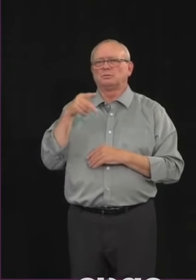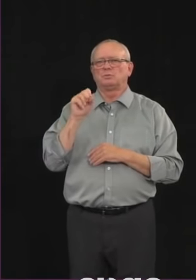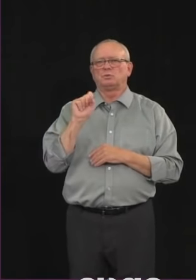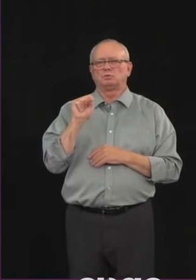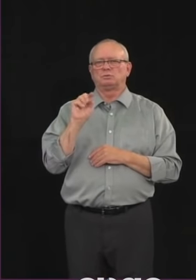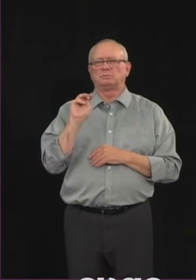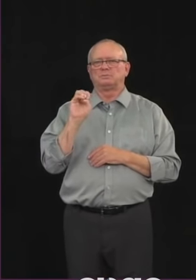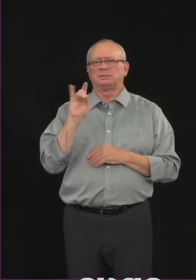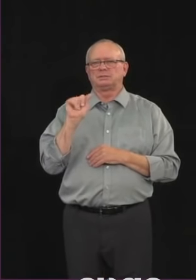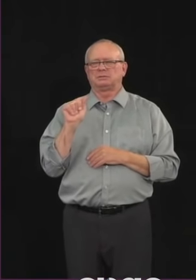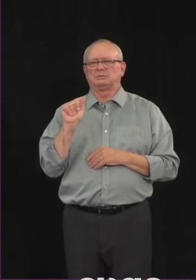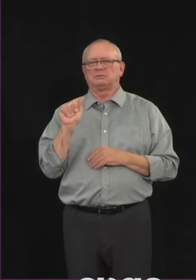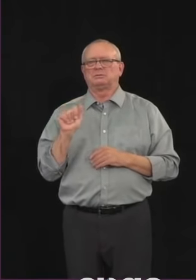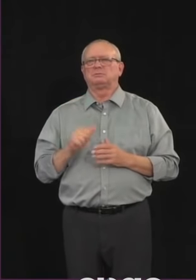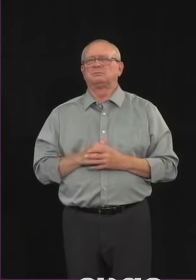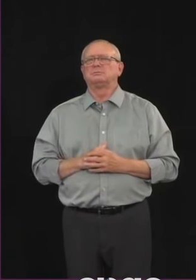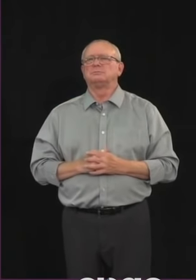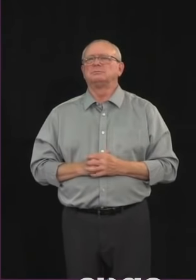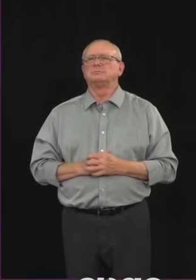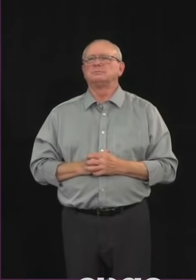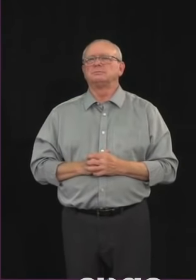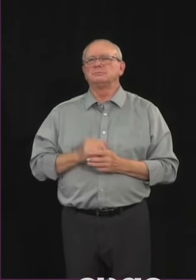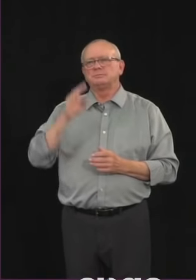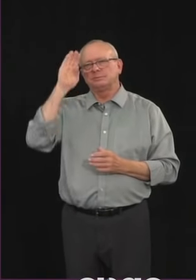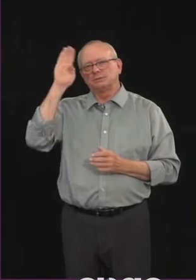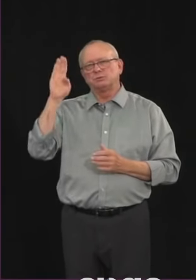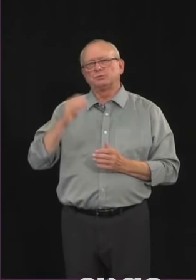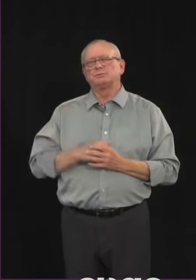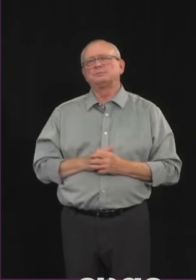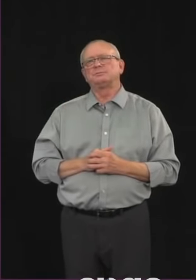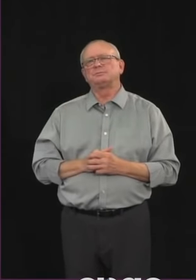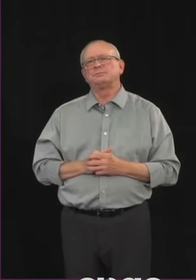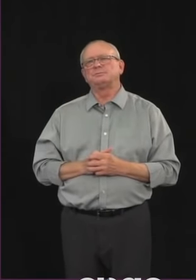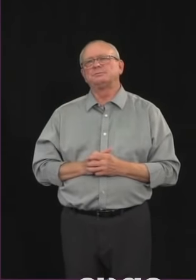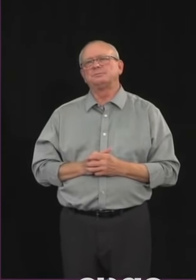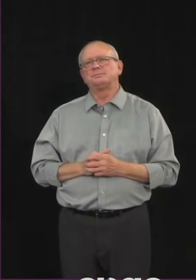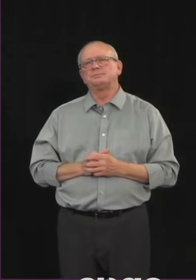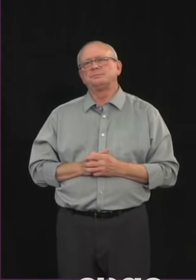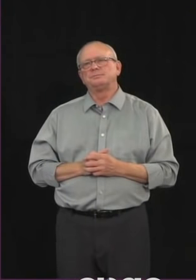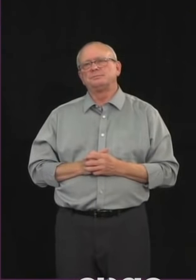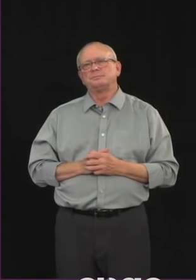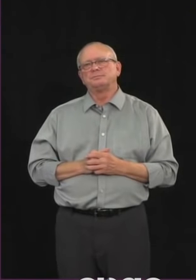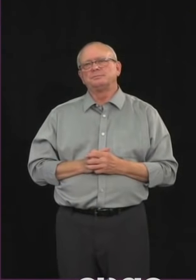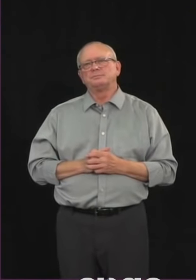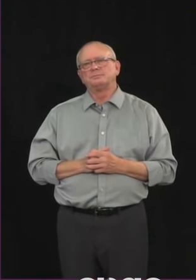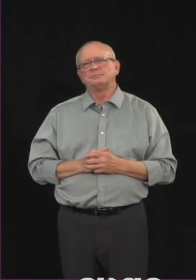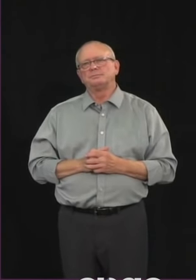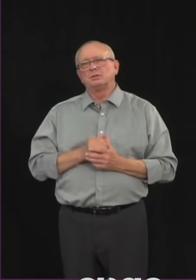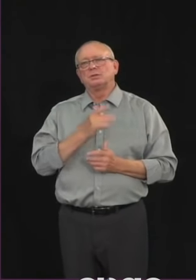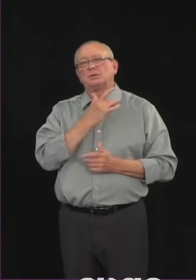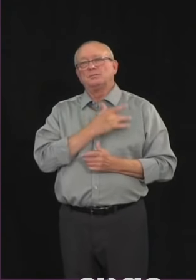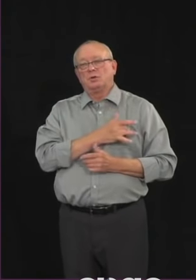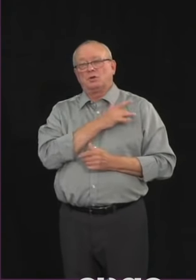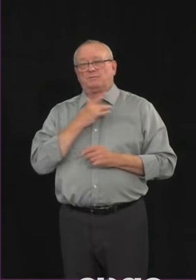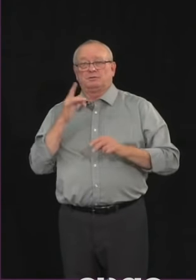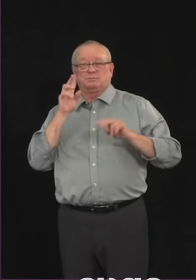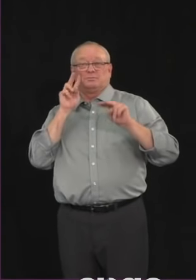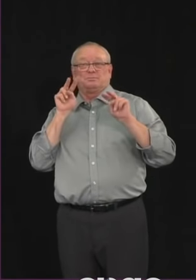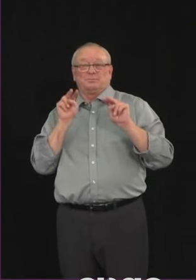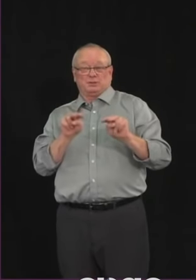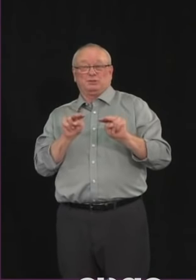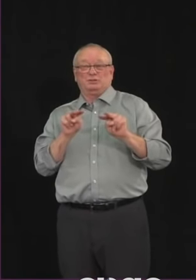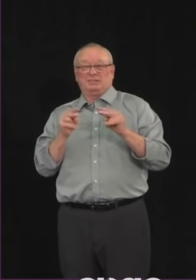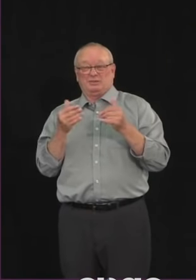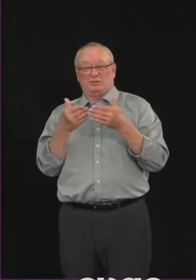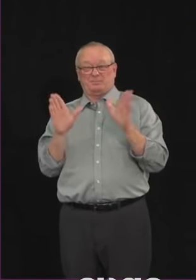Hi there, Premier. Uh, you mentioned some of the public health triggers that the province is monitoring right now. Uh, just wondering, we've now been in stage two of relaunch